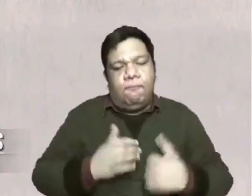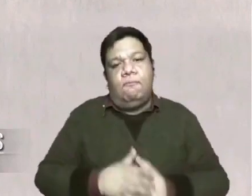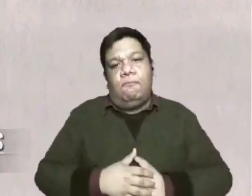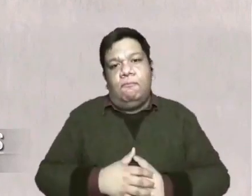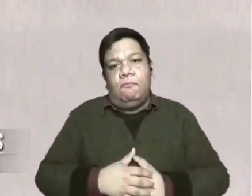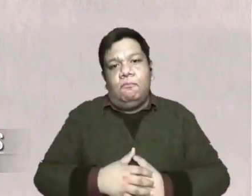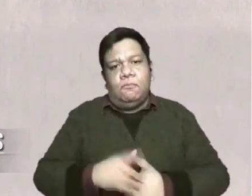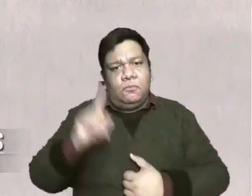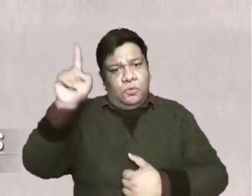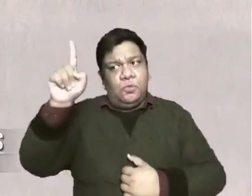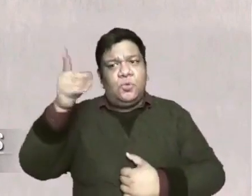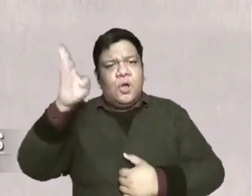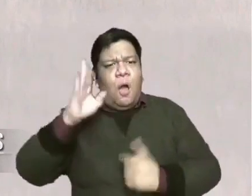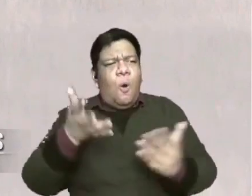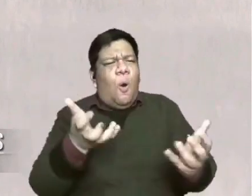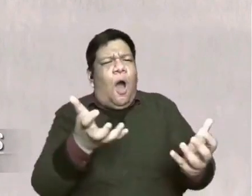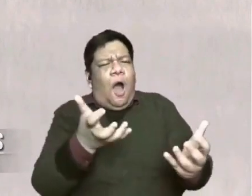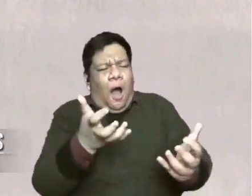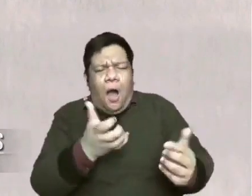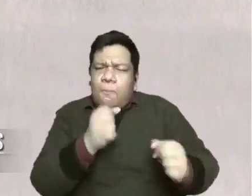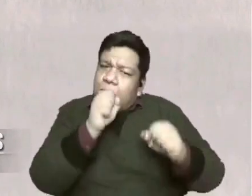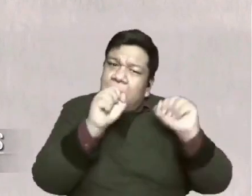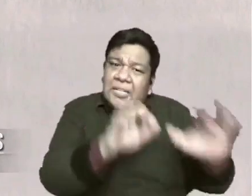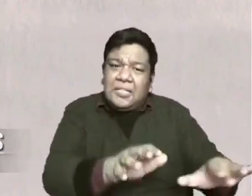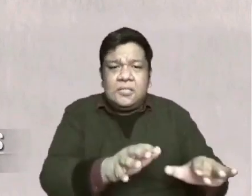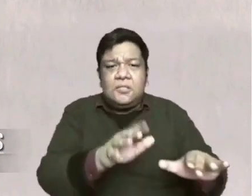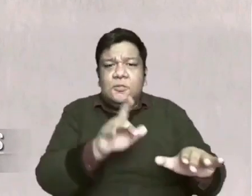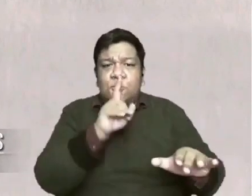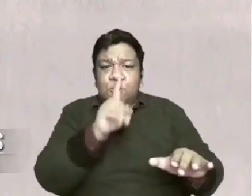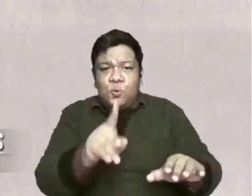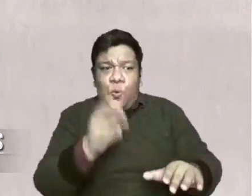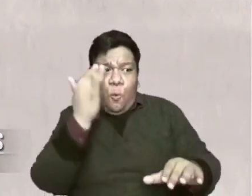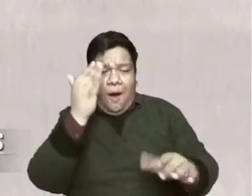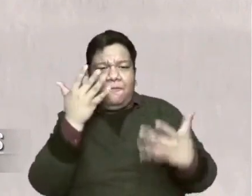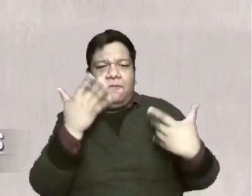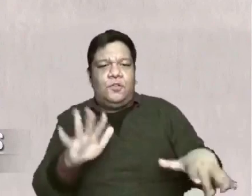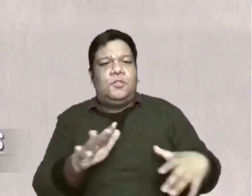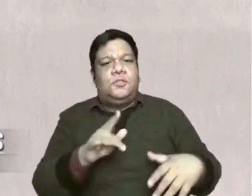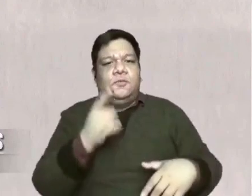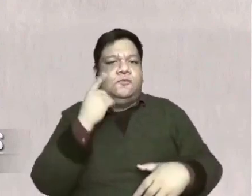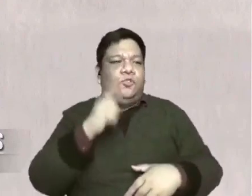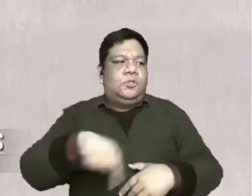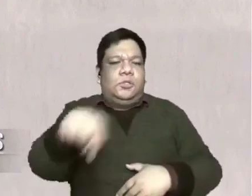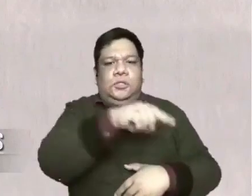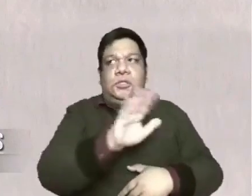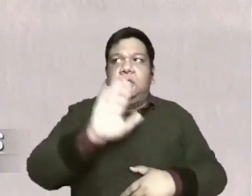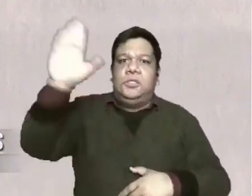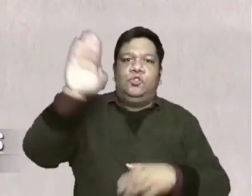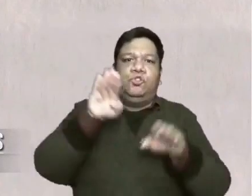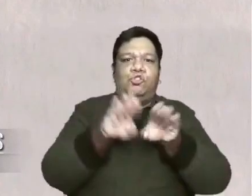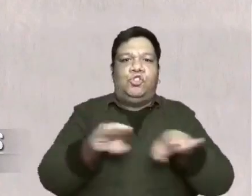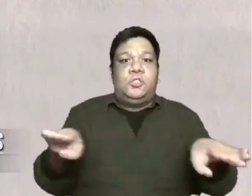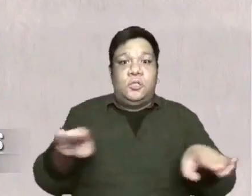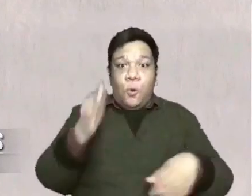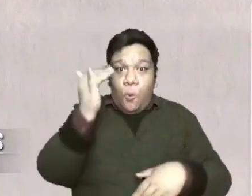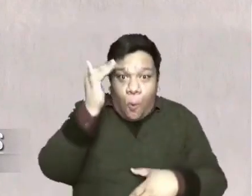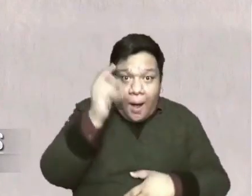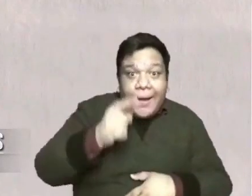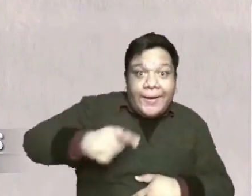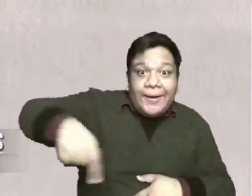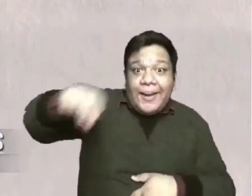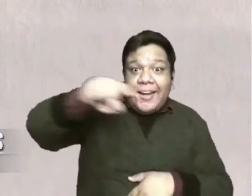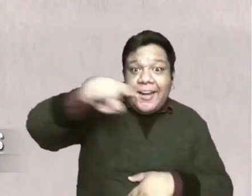fact, hahabulin ka niya para i-bless. Ganun ka prosigido ang Diyos para sa mga anak niya. Dahil lahat ng